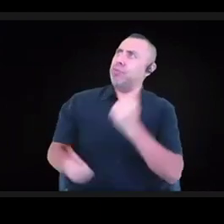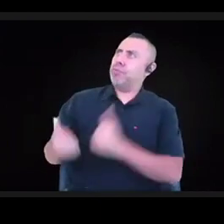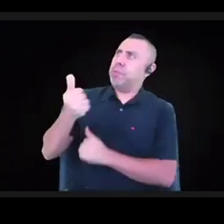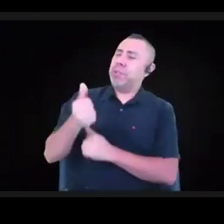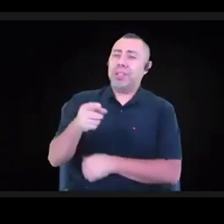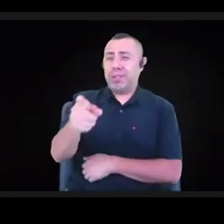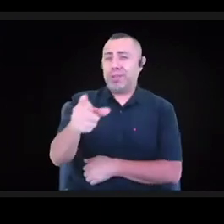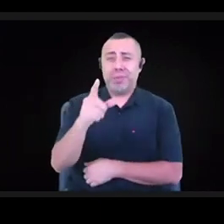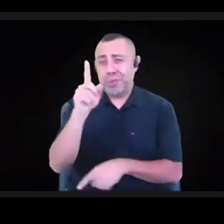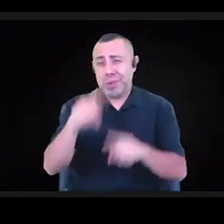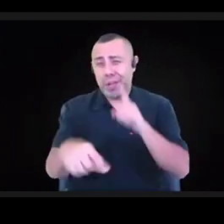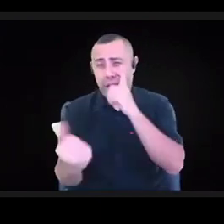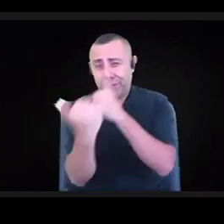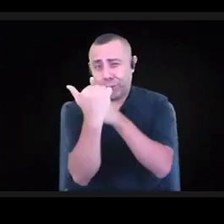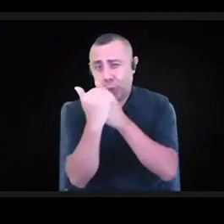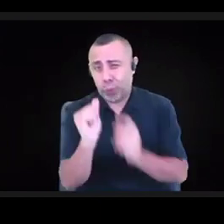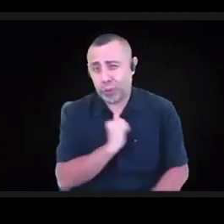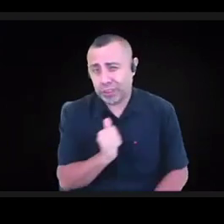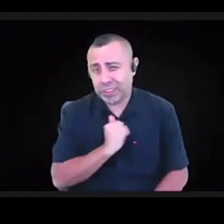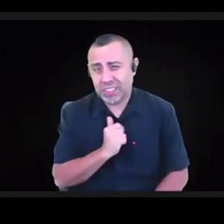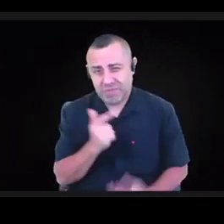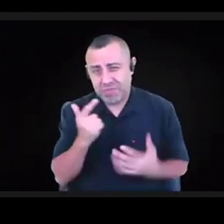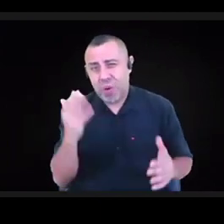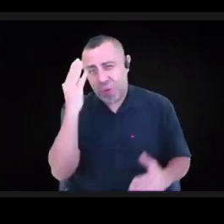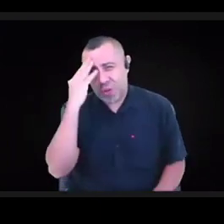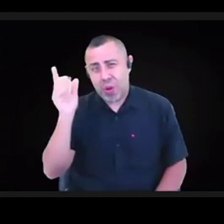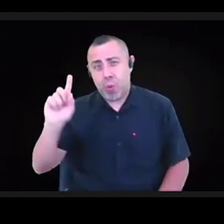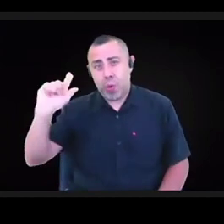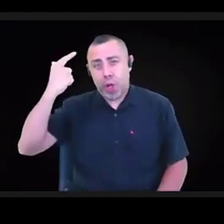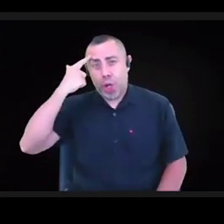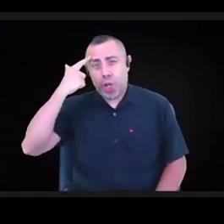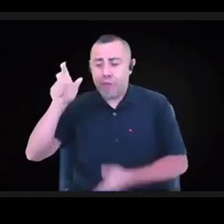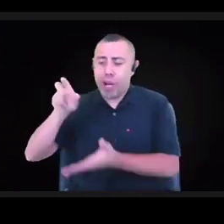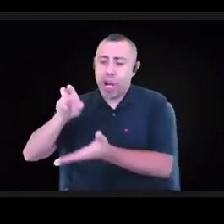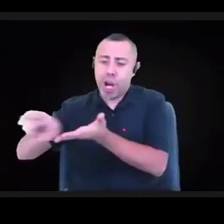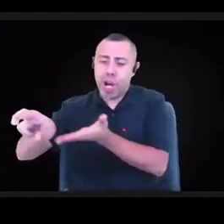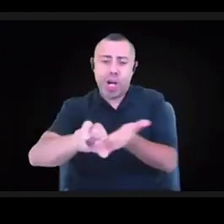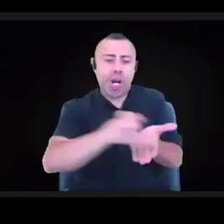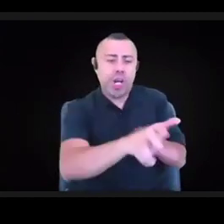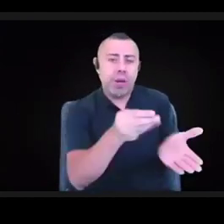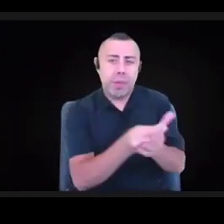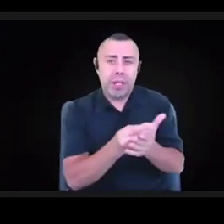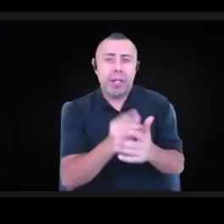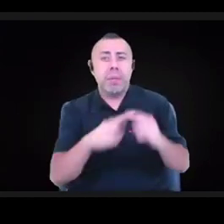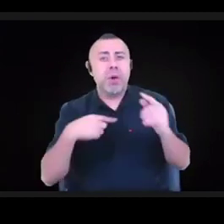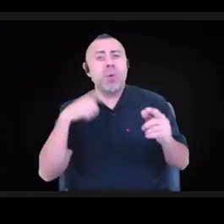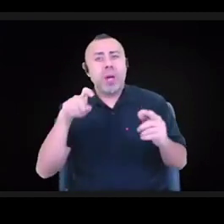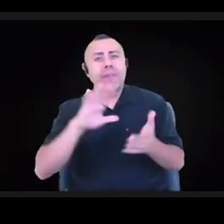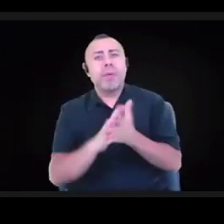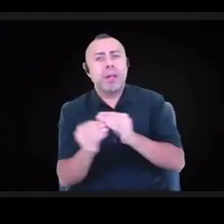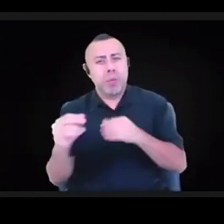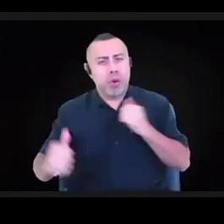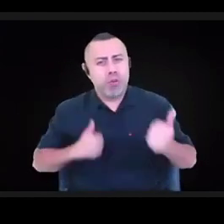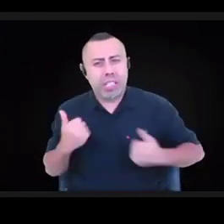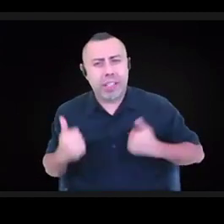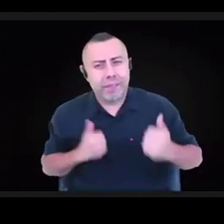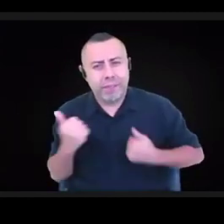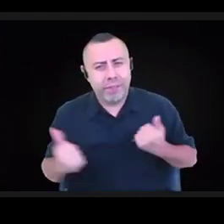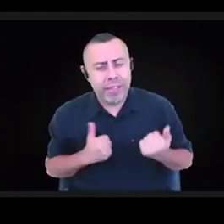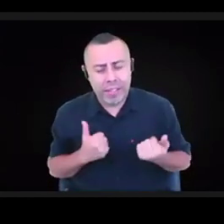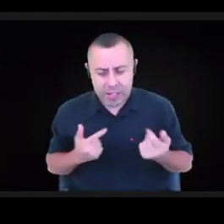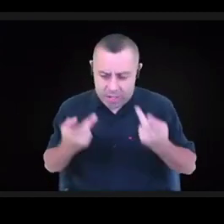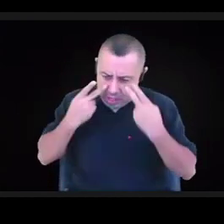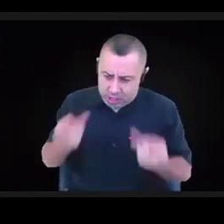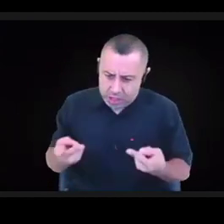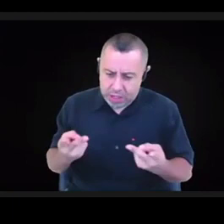I think we have to get a lot more aggressive about the contribution of land and resources and power in a way that we